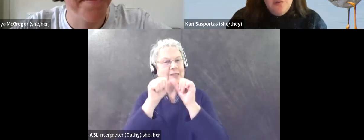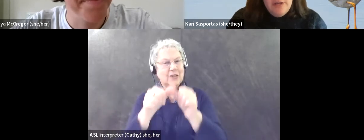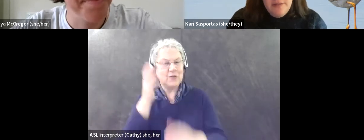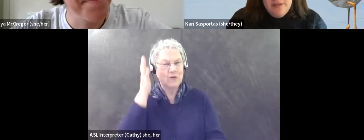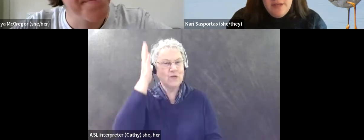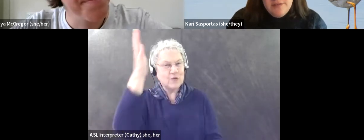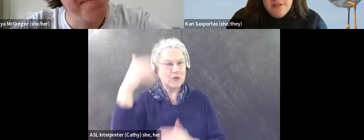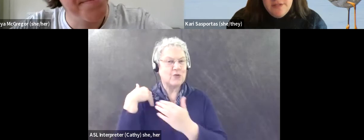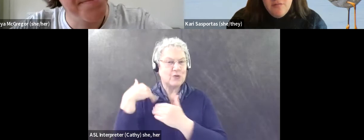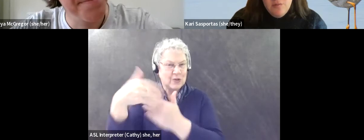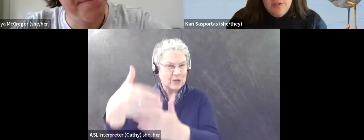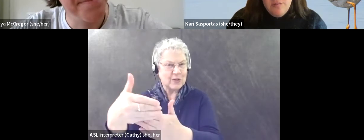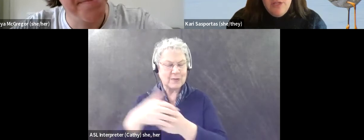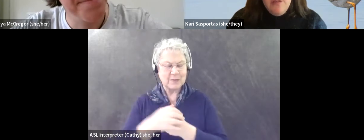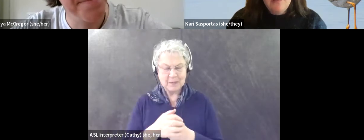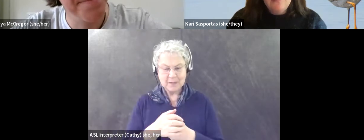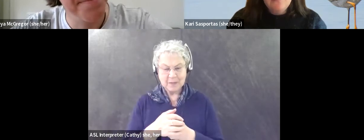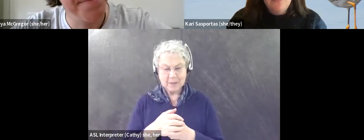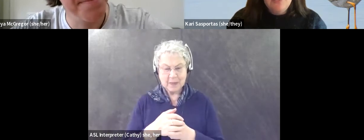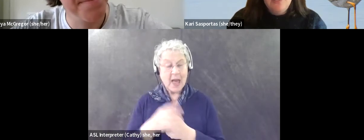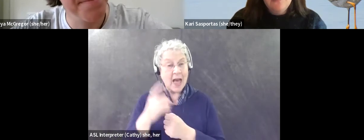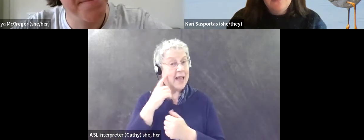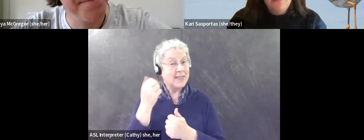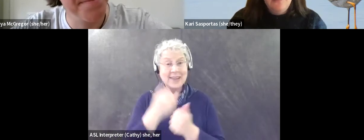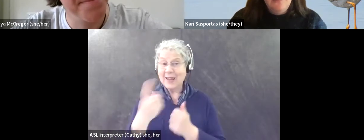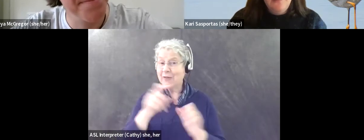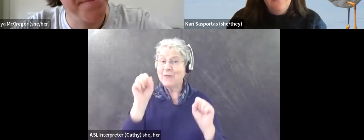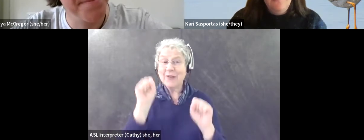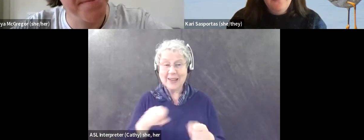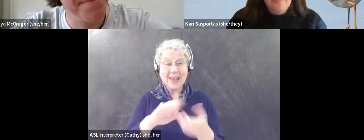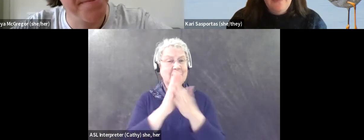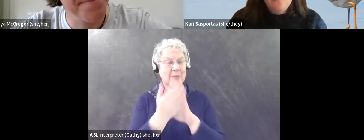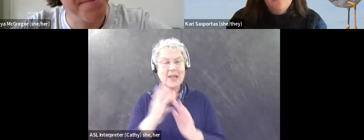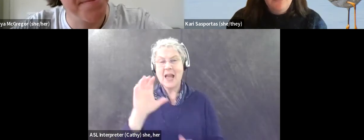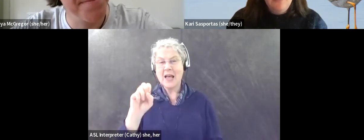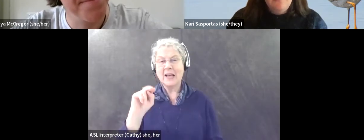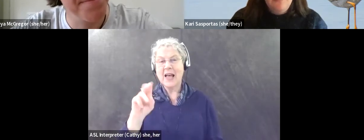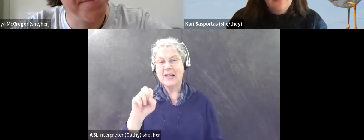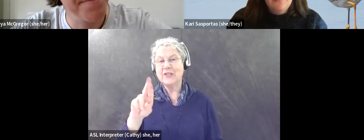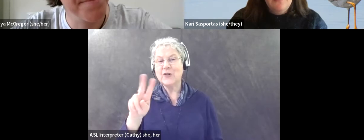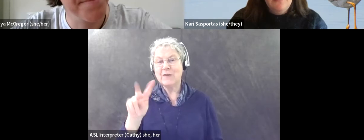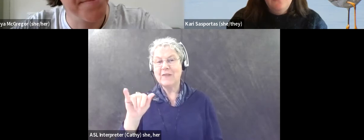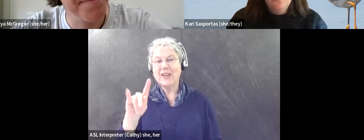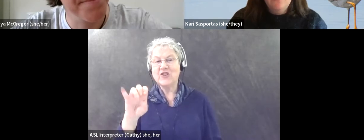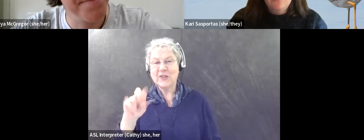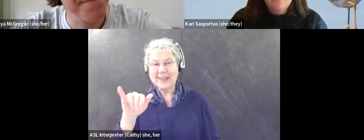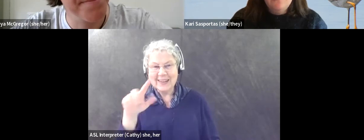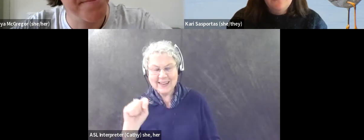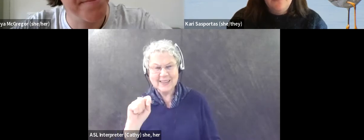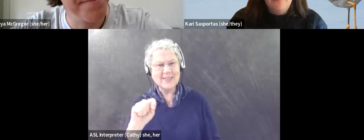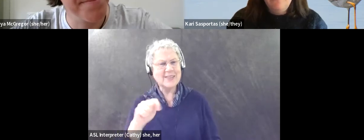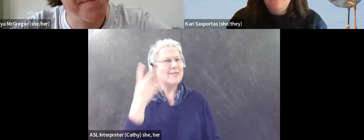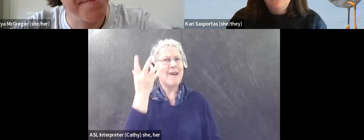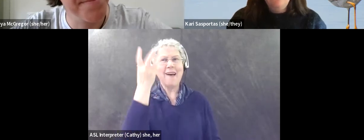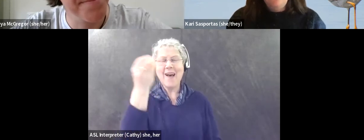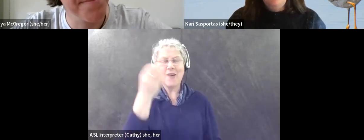So I think in that sense, everyone can be a conservationist, um, just being out there and enjoying birds.